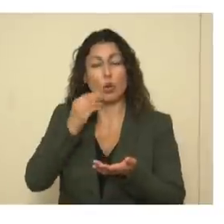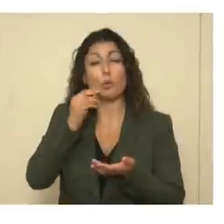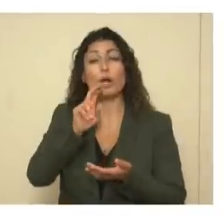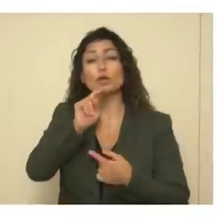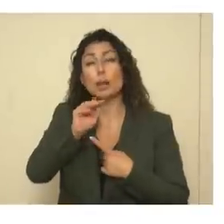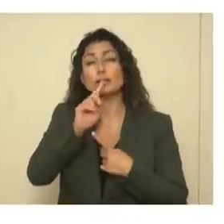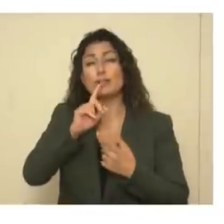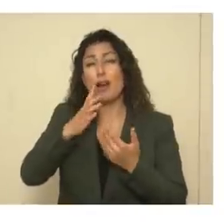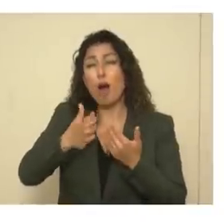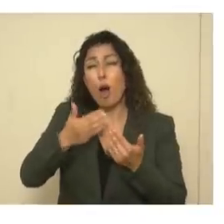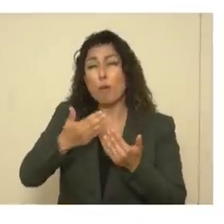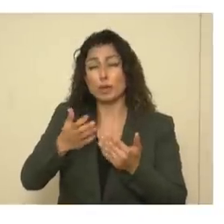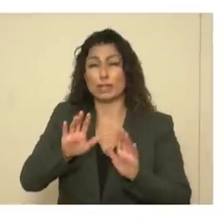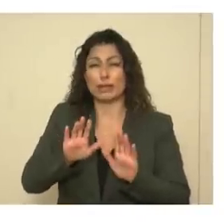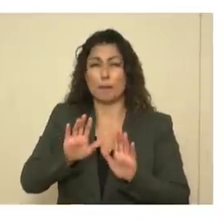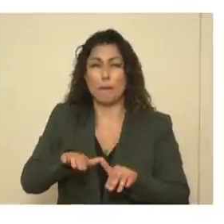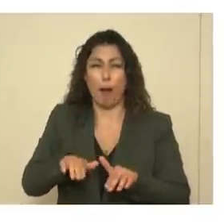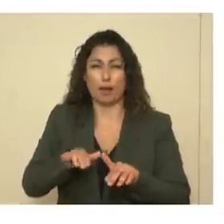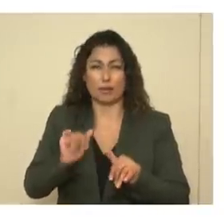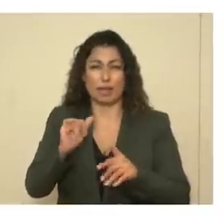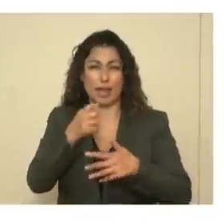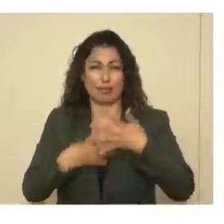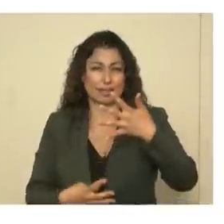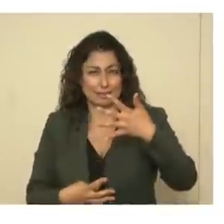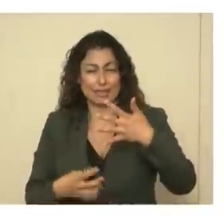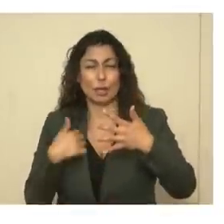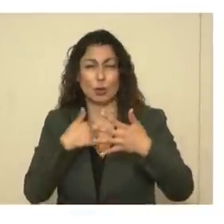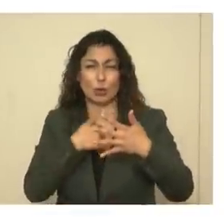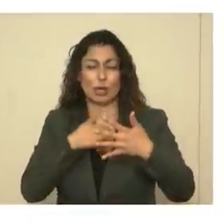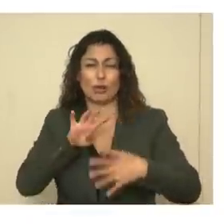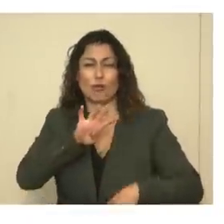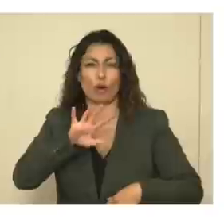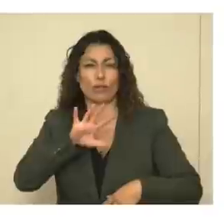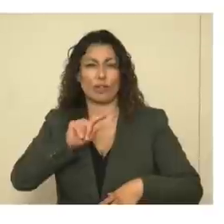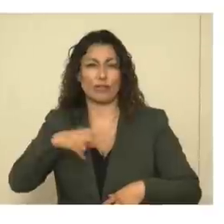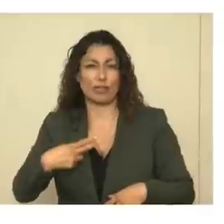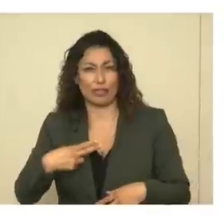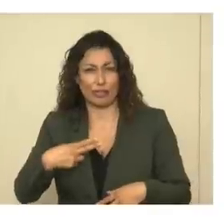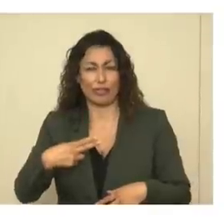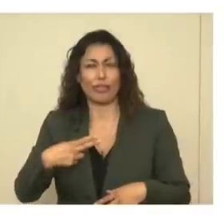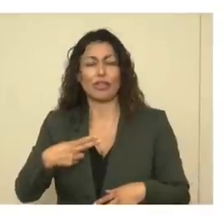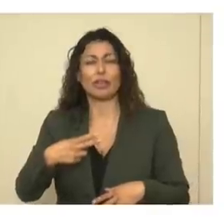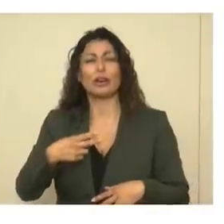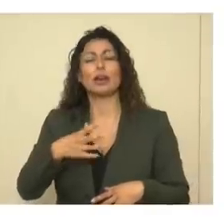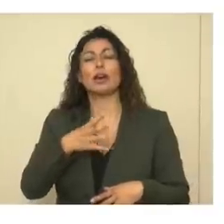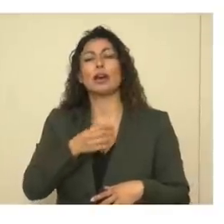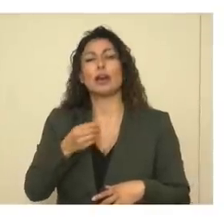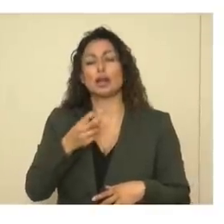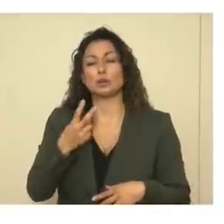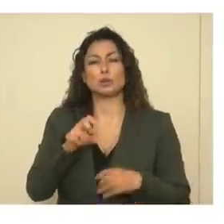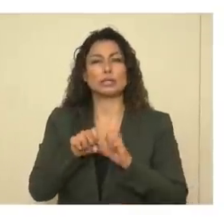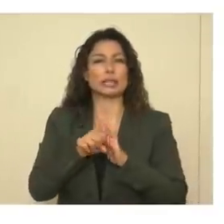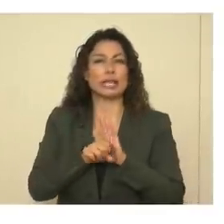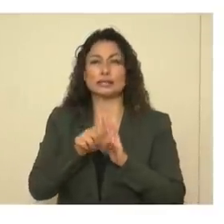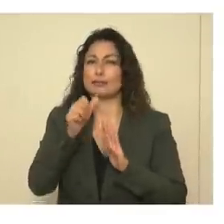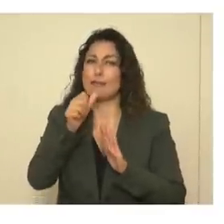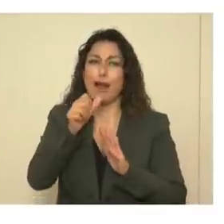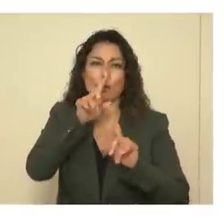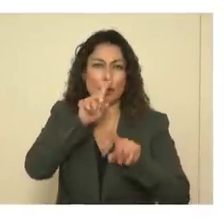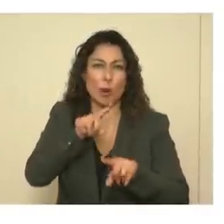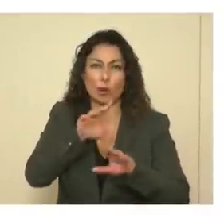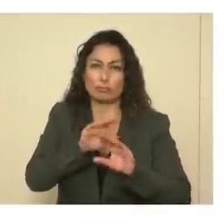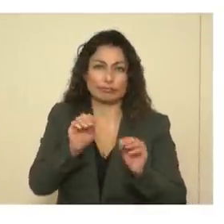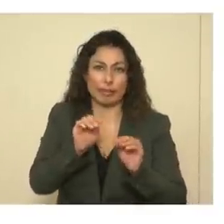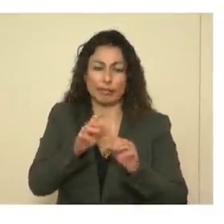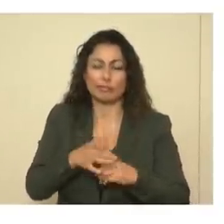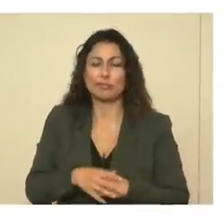is almost to the very bottom of the list. We ranked 45th, and there's two states who aren't even reporting at all.